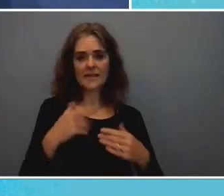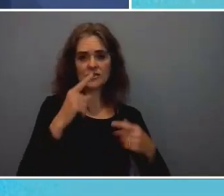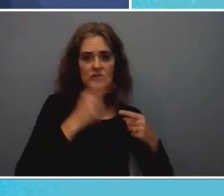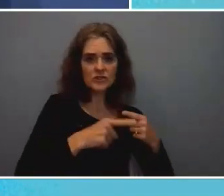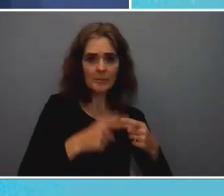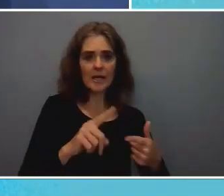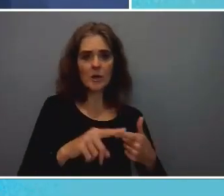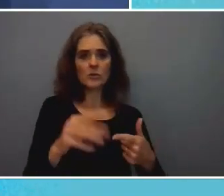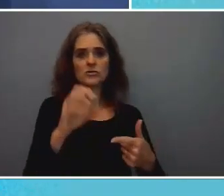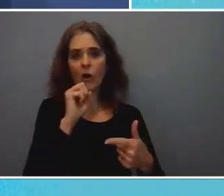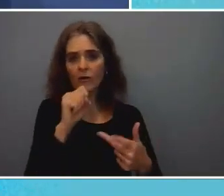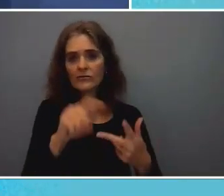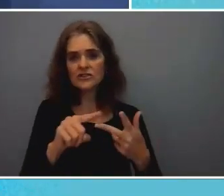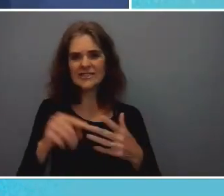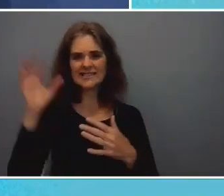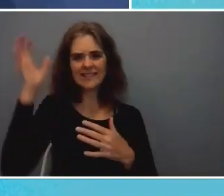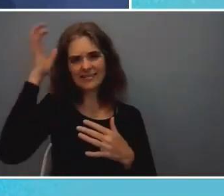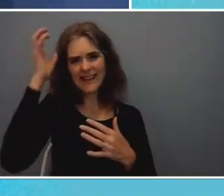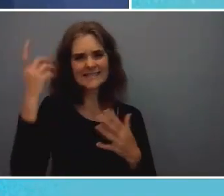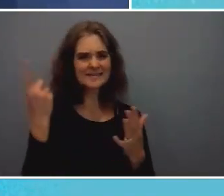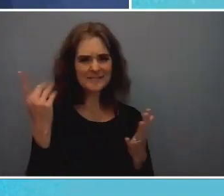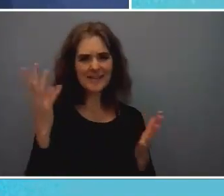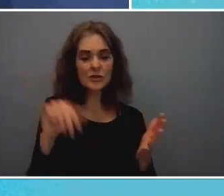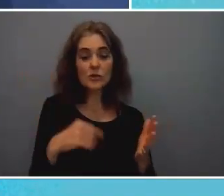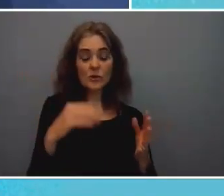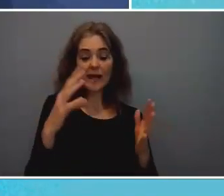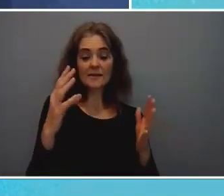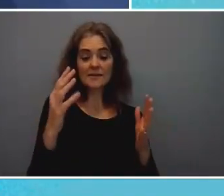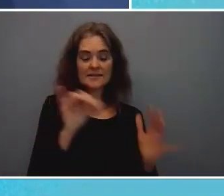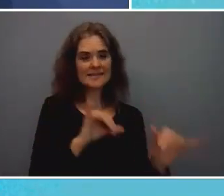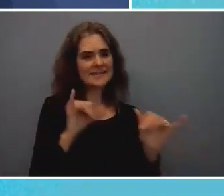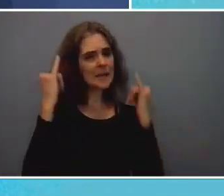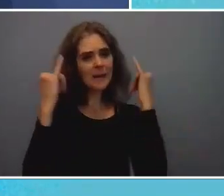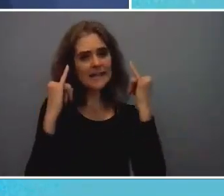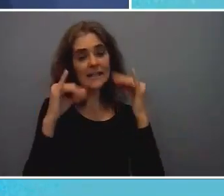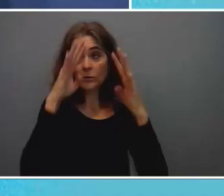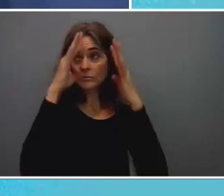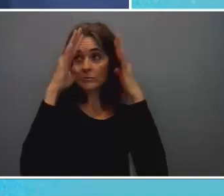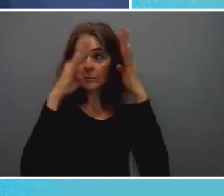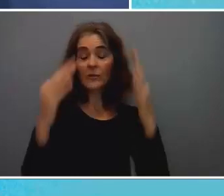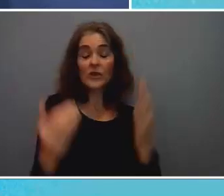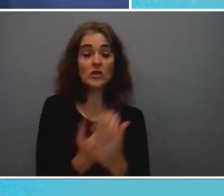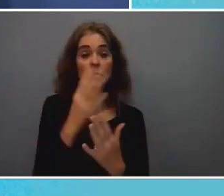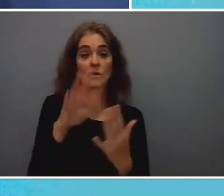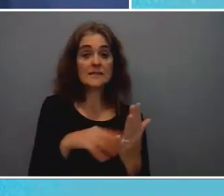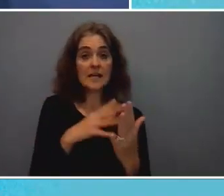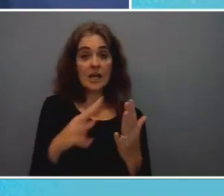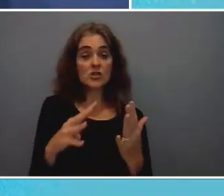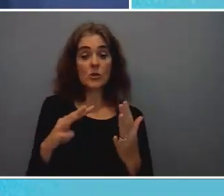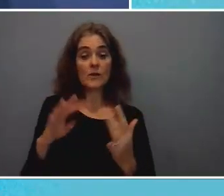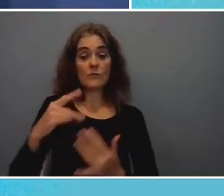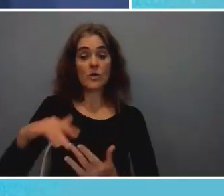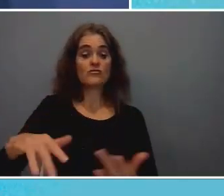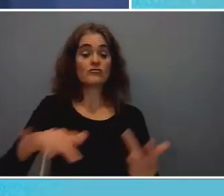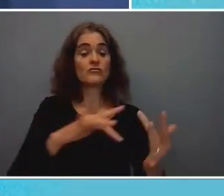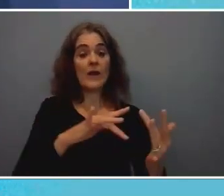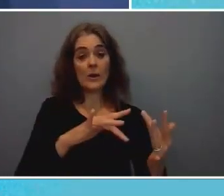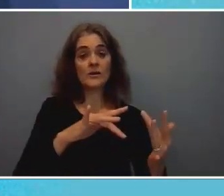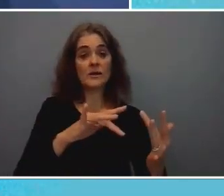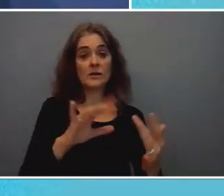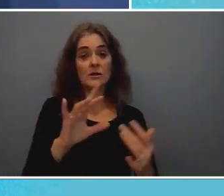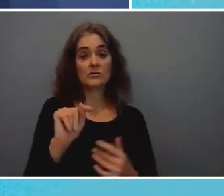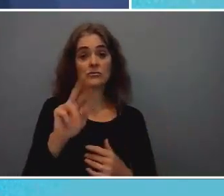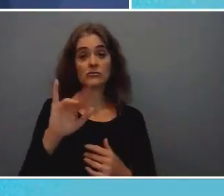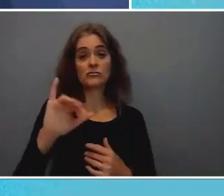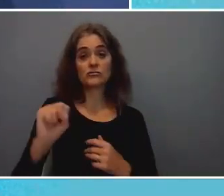that to any city's problem how do i come up with a new schedule for routing trash pickup how do i use this tool to